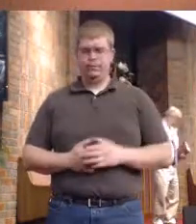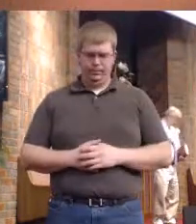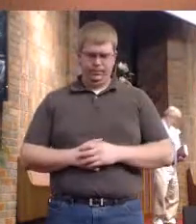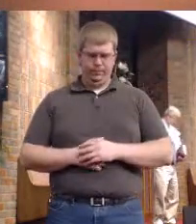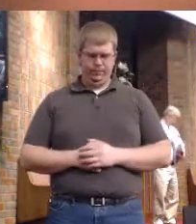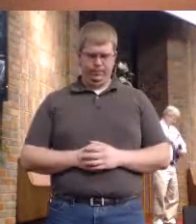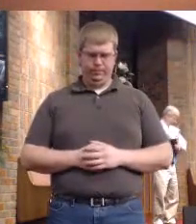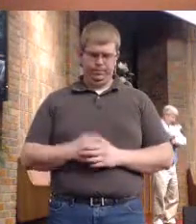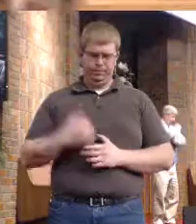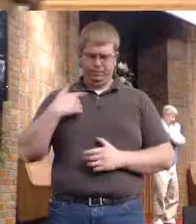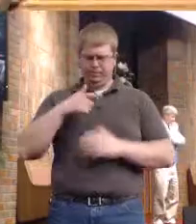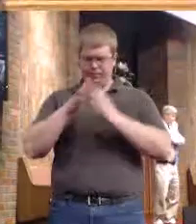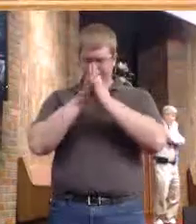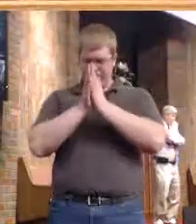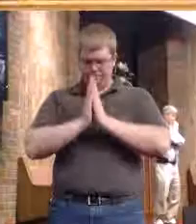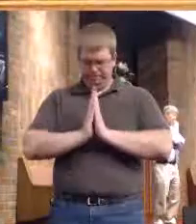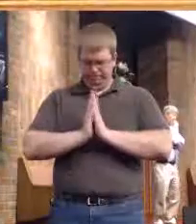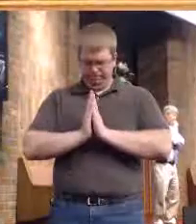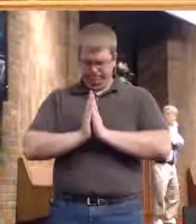Let us pray.